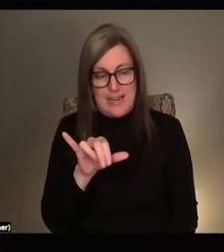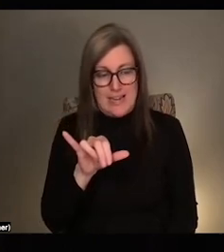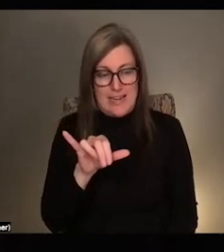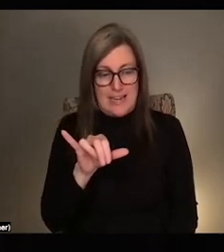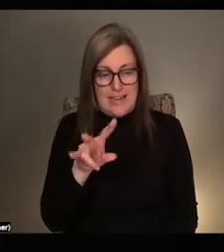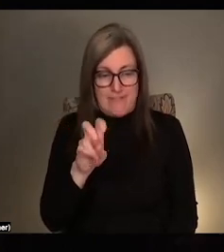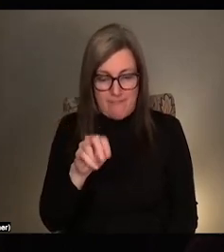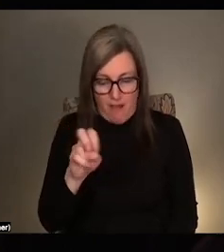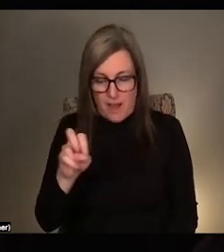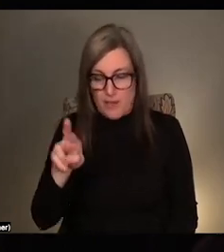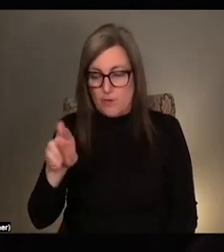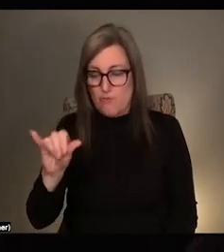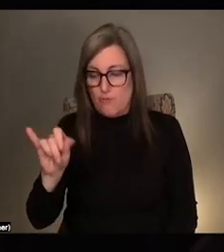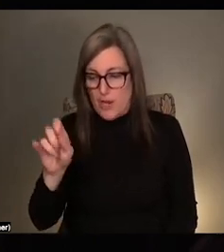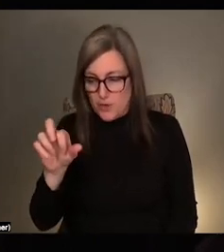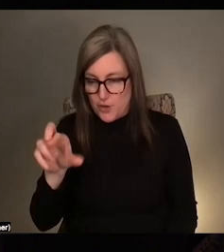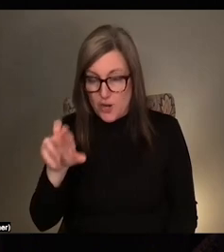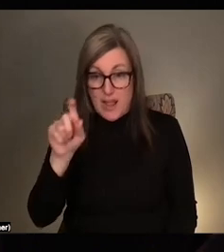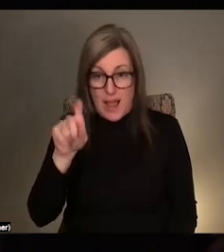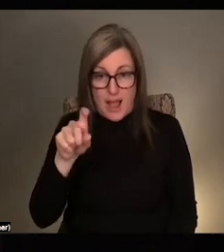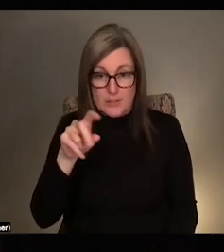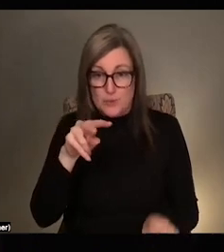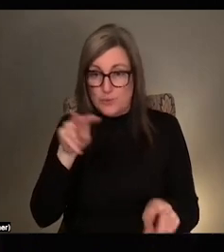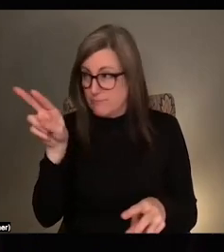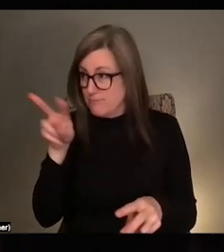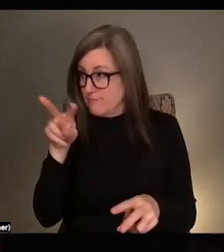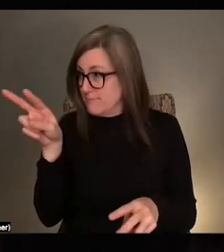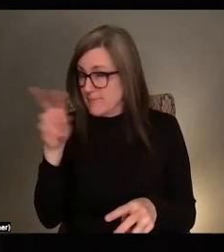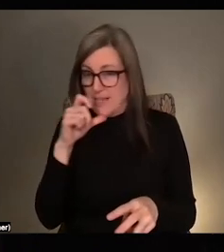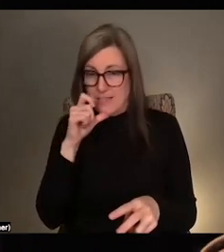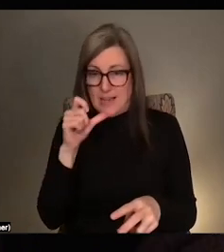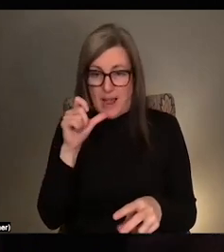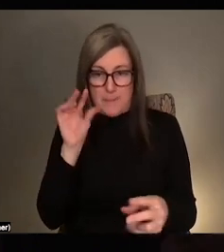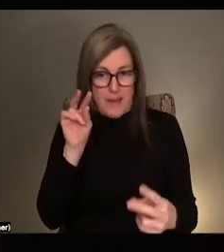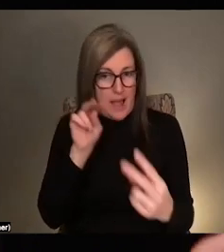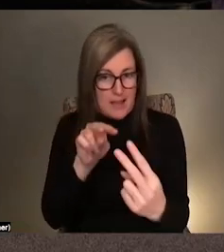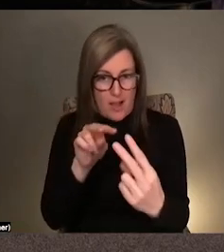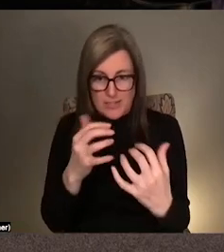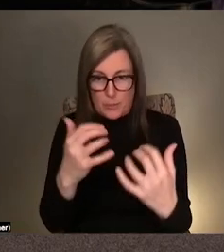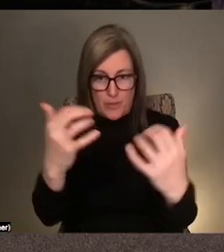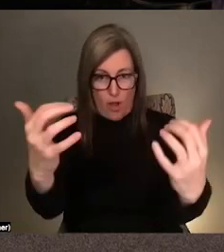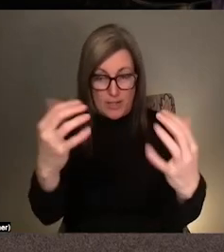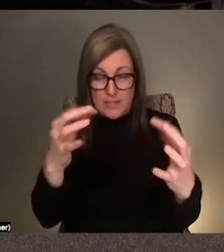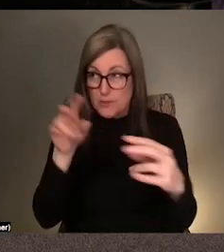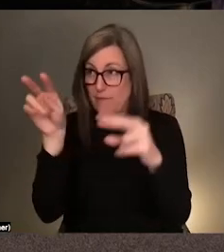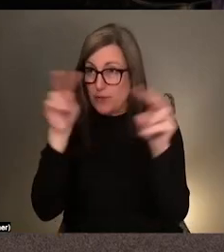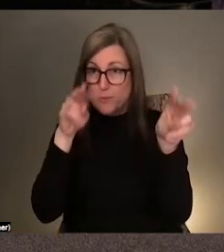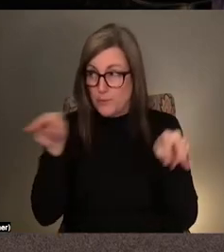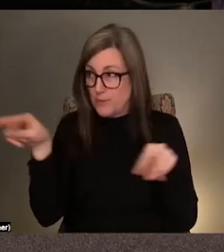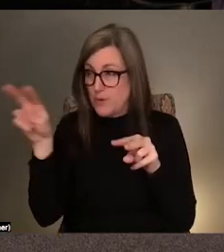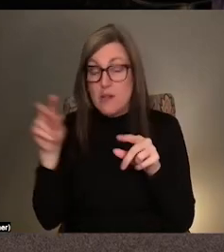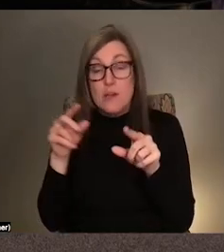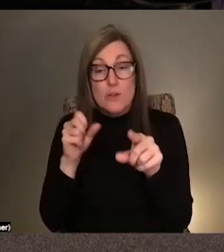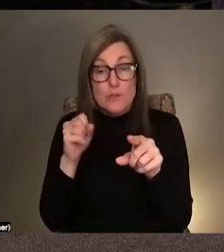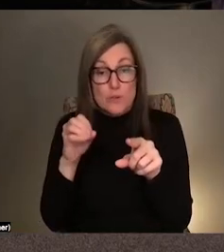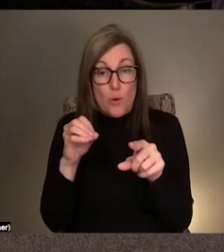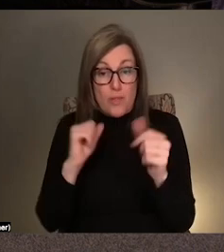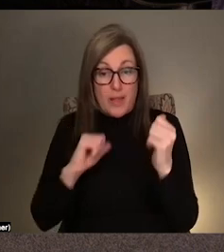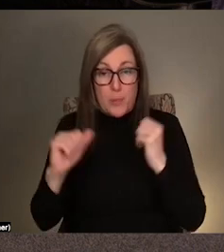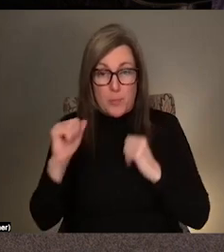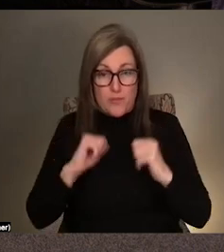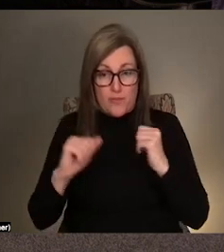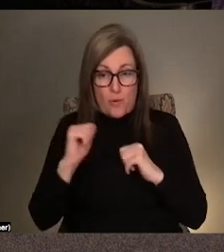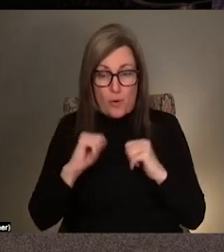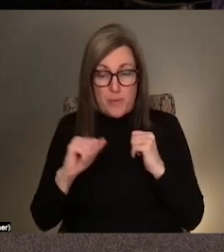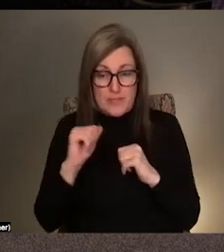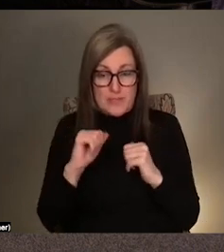their gaze and like not make eye contact with the audience. And then like a kind of opposite example of that would be like performer audience mirror,